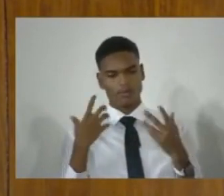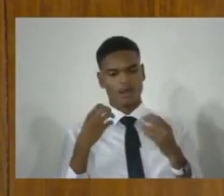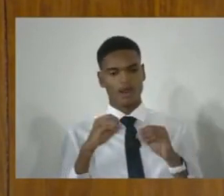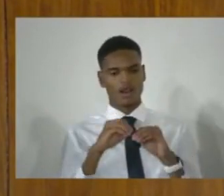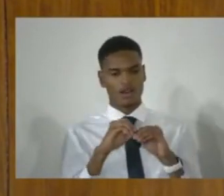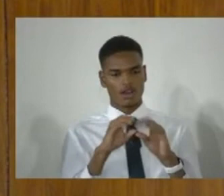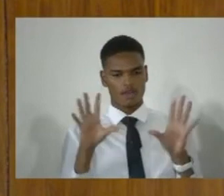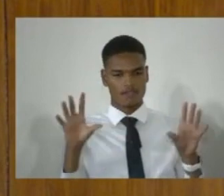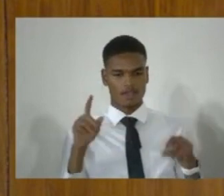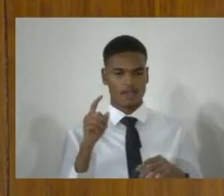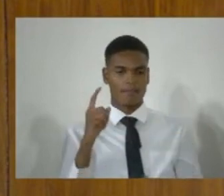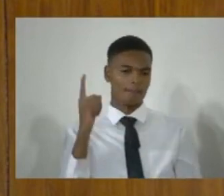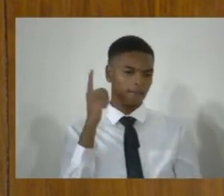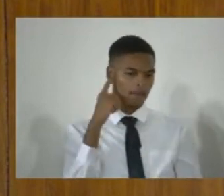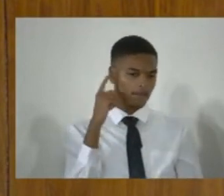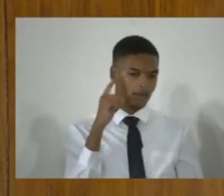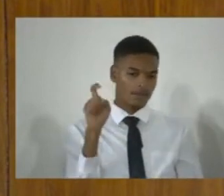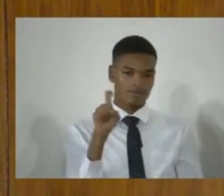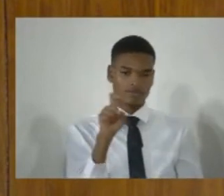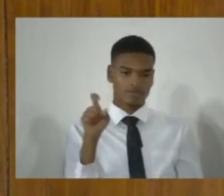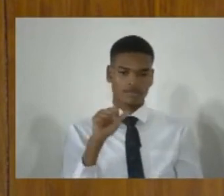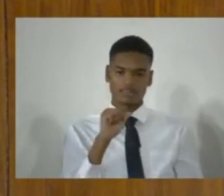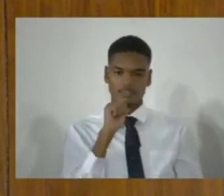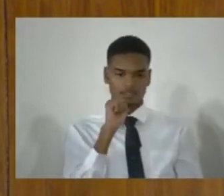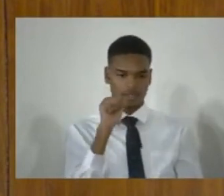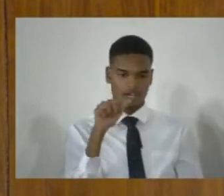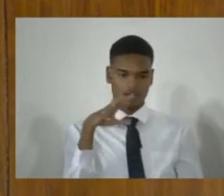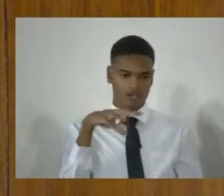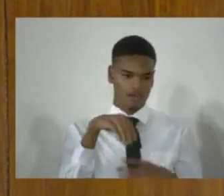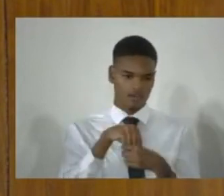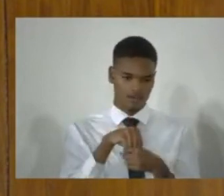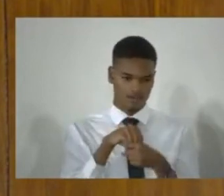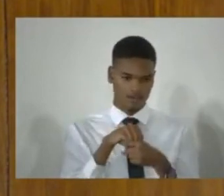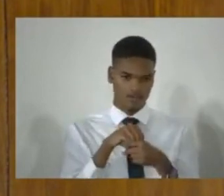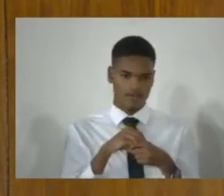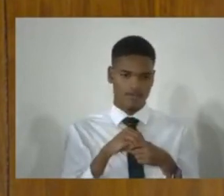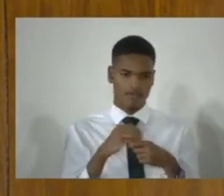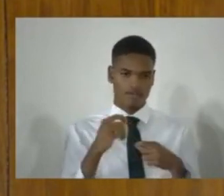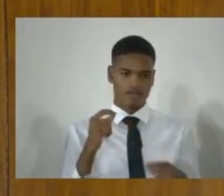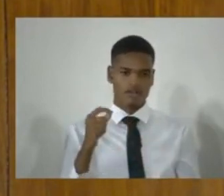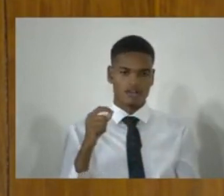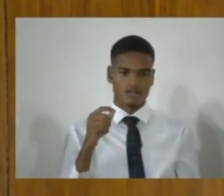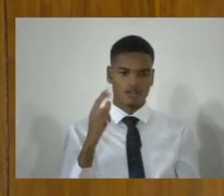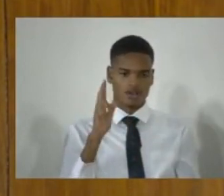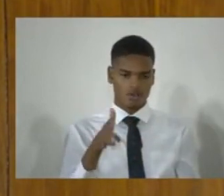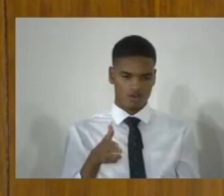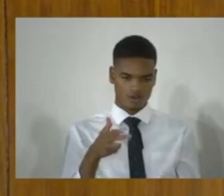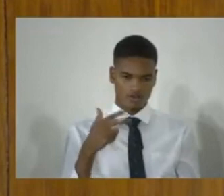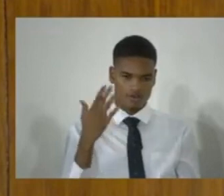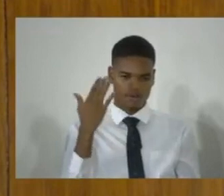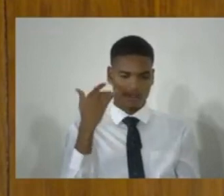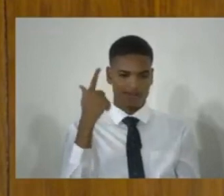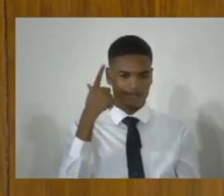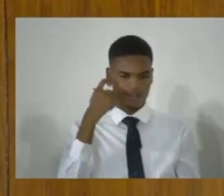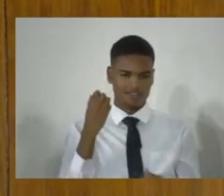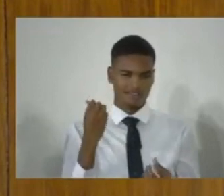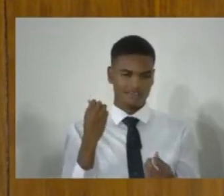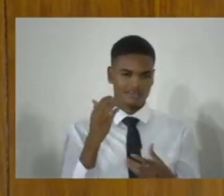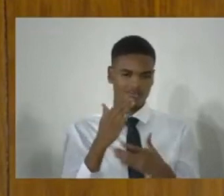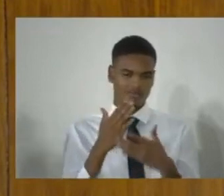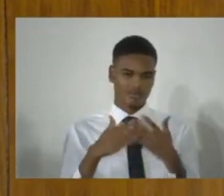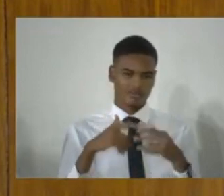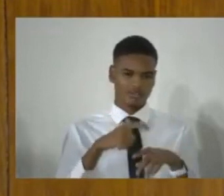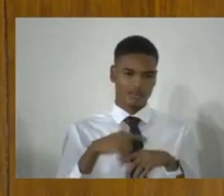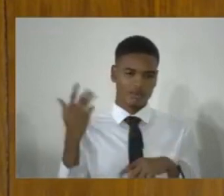pepper spray and mace are not covered by firearms legislation. There was a confusion in the law that was created some time